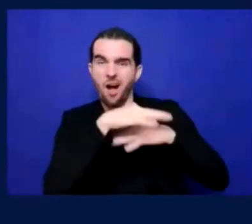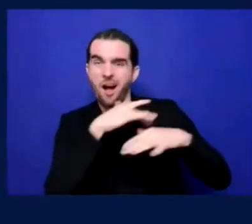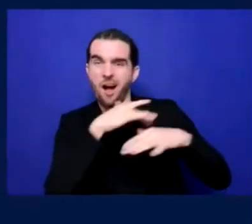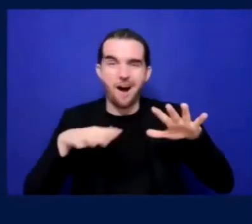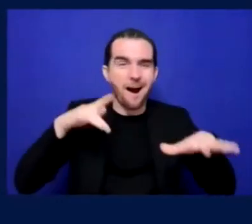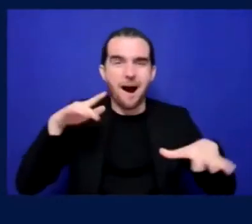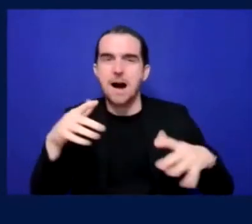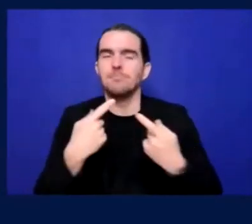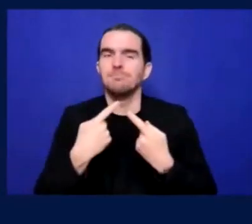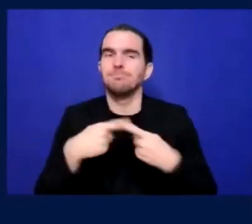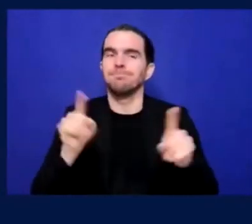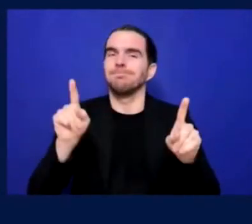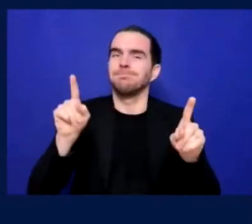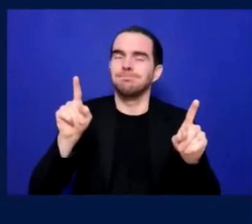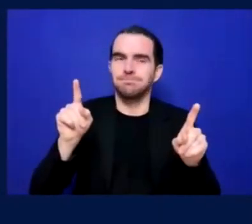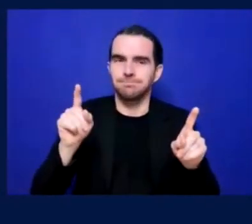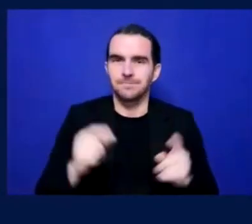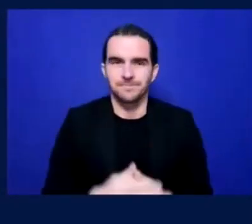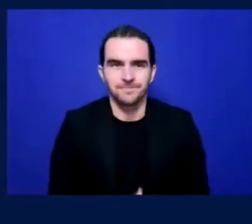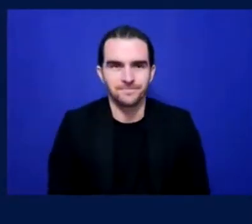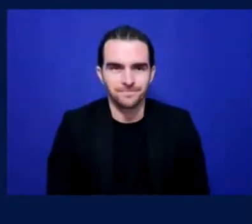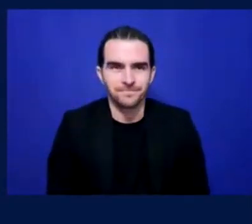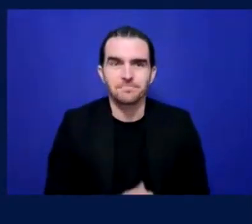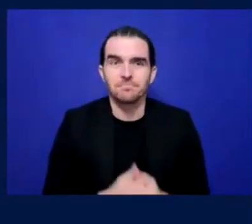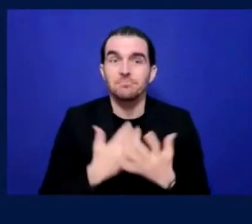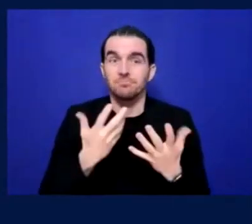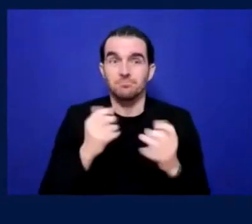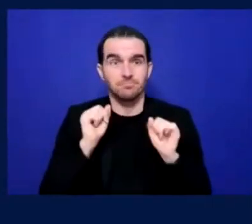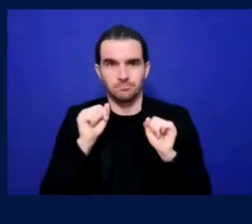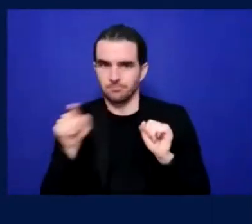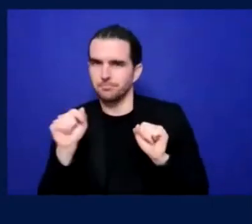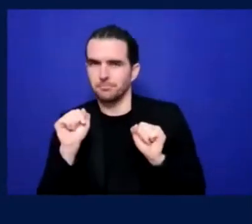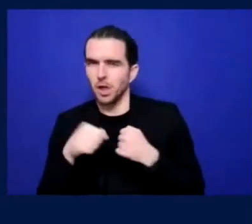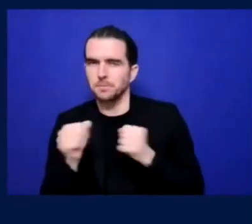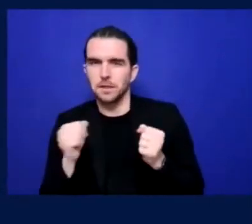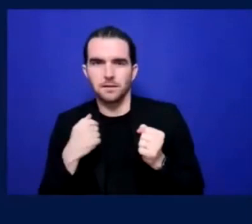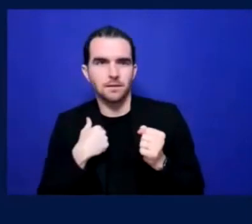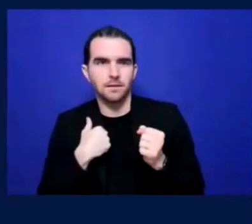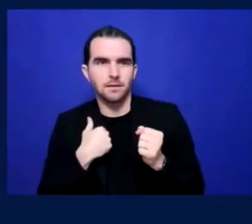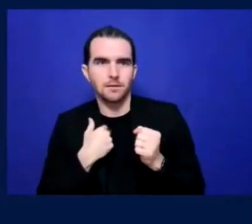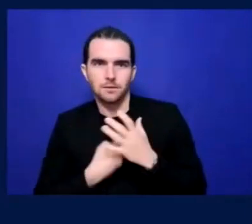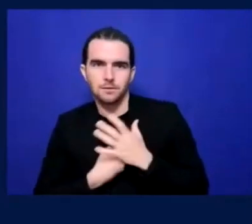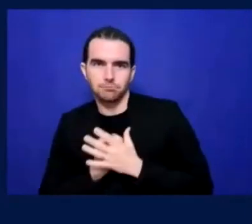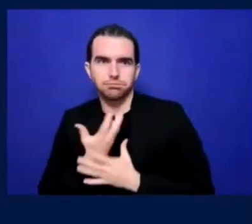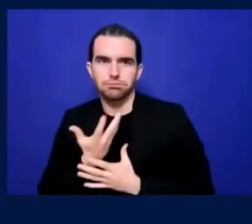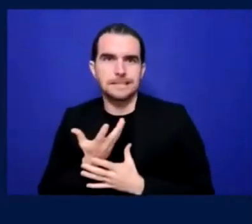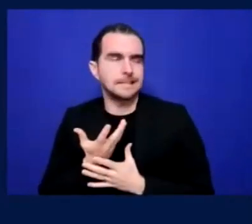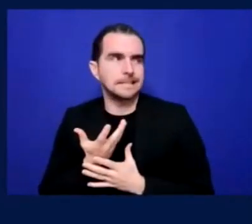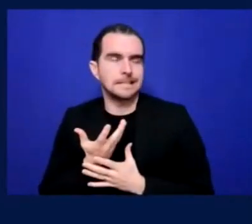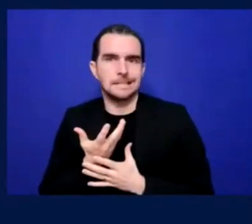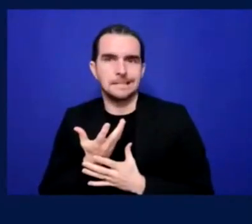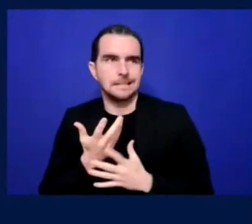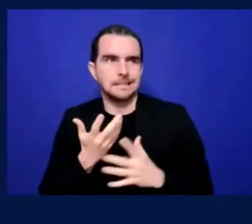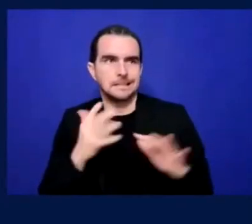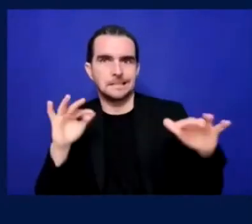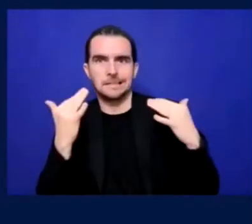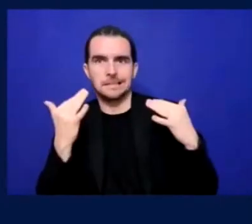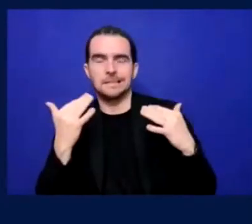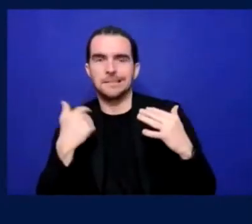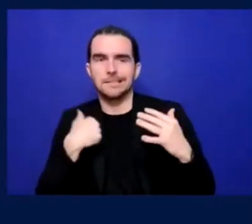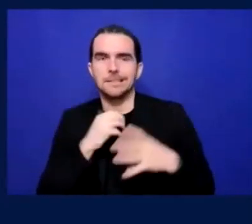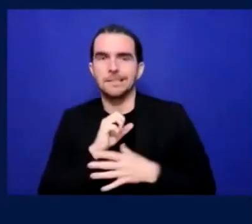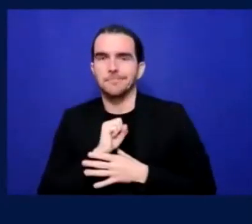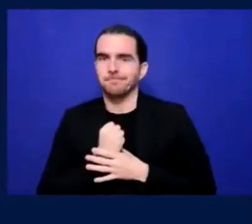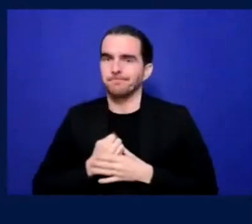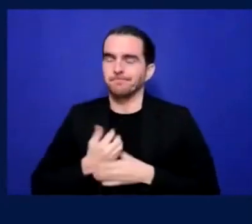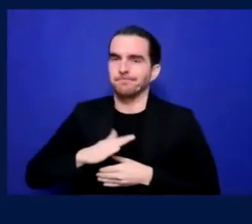incredible and was unexpected because I didn't believe that I could go to the stadium and be with my friends, with my family,